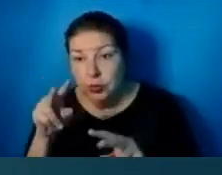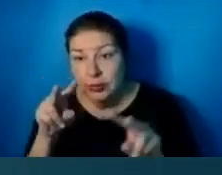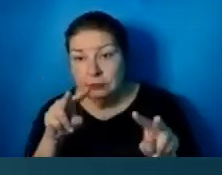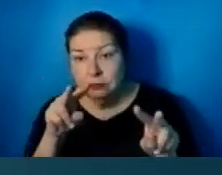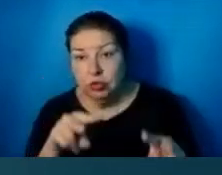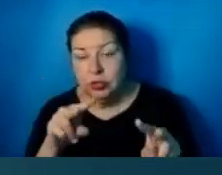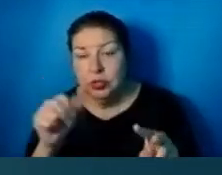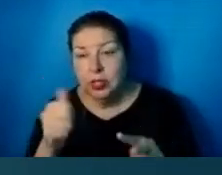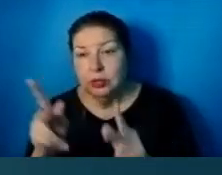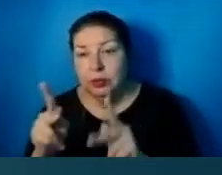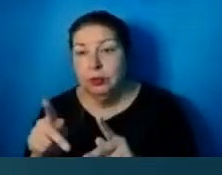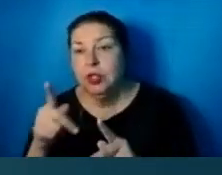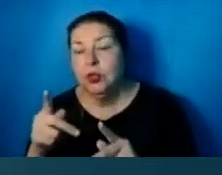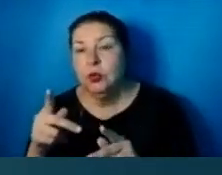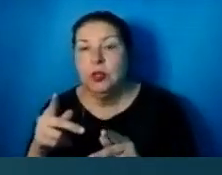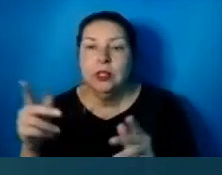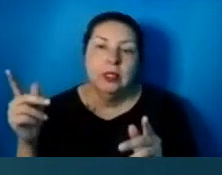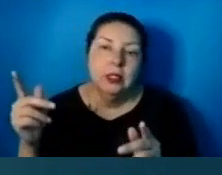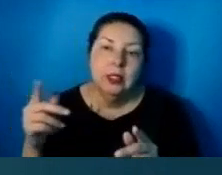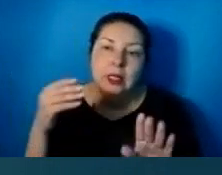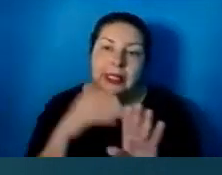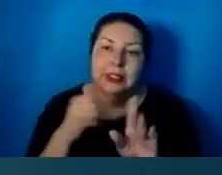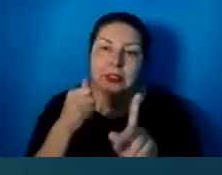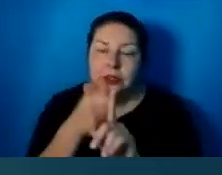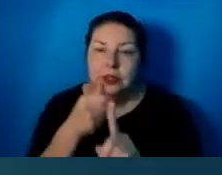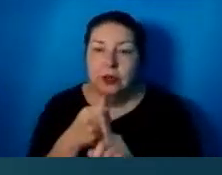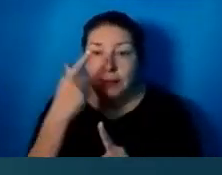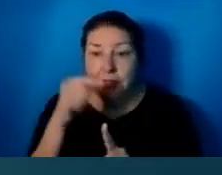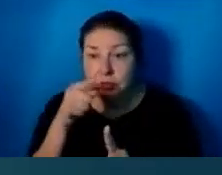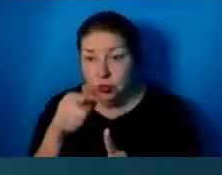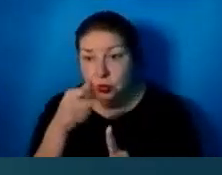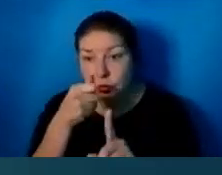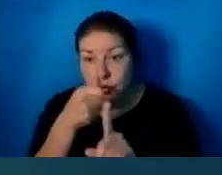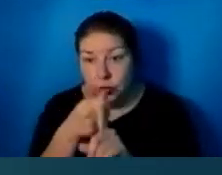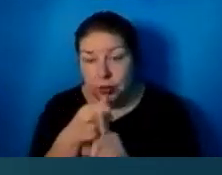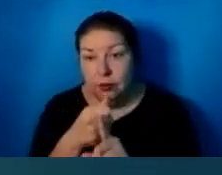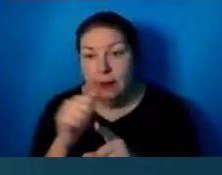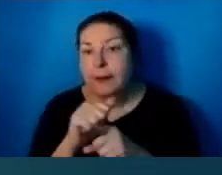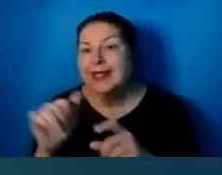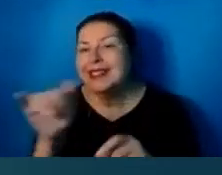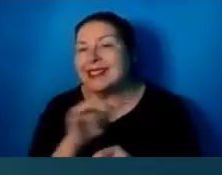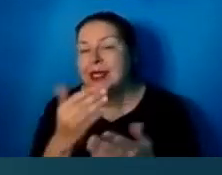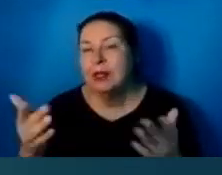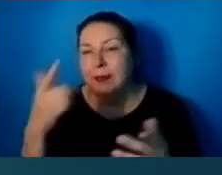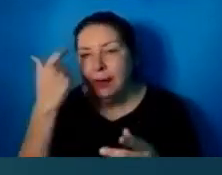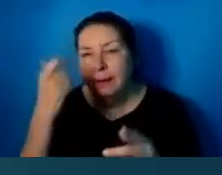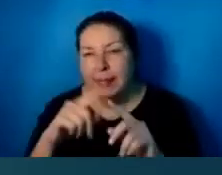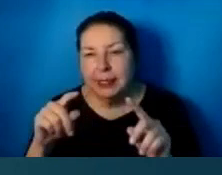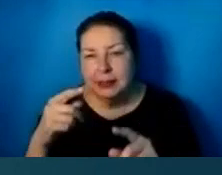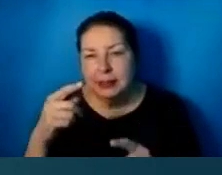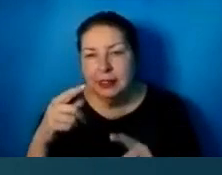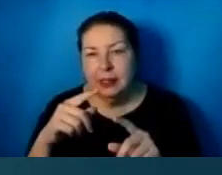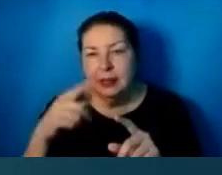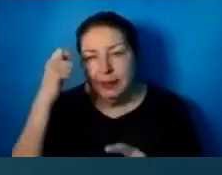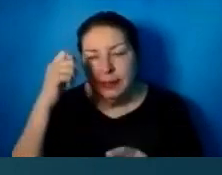you condemn yourself. For you who judge practice the same things. But because of your stubbornness and unrepentant